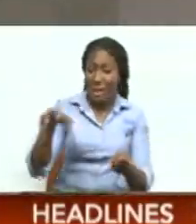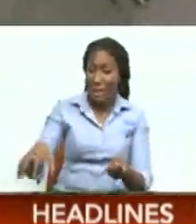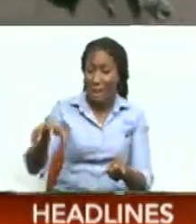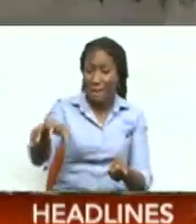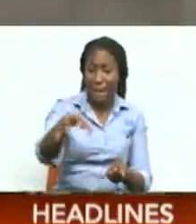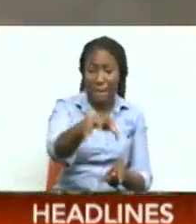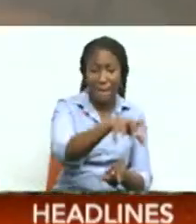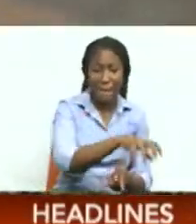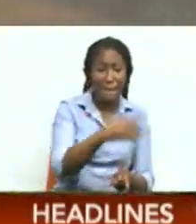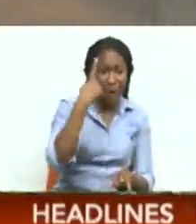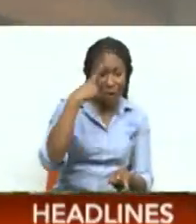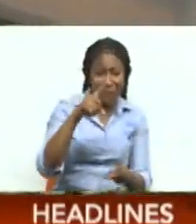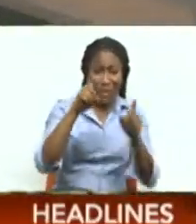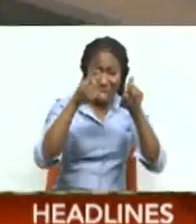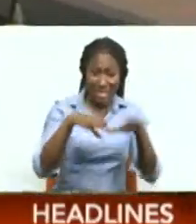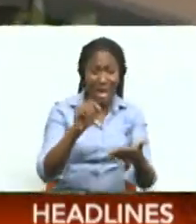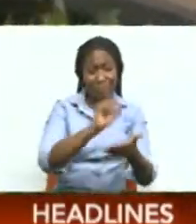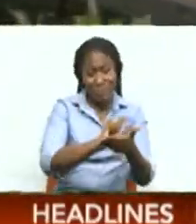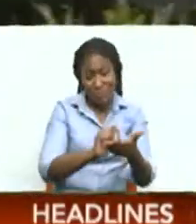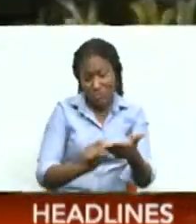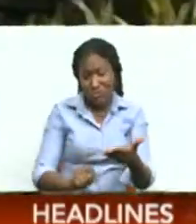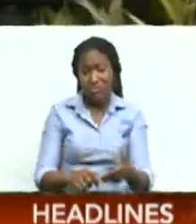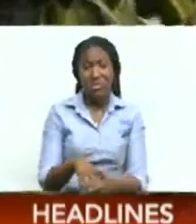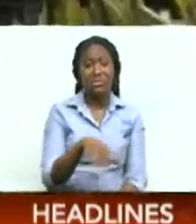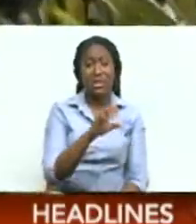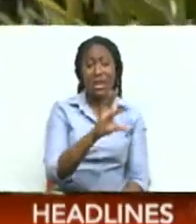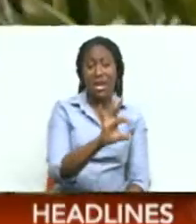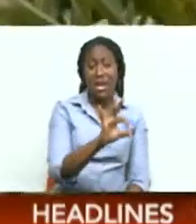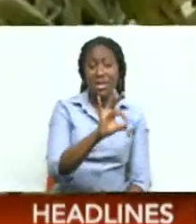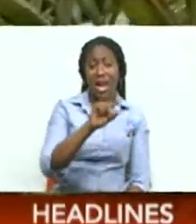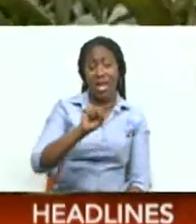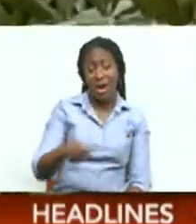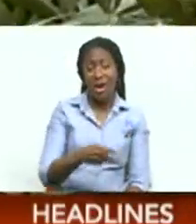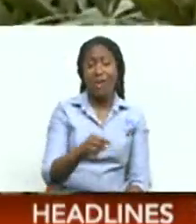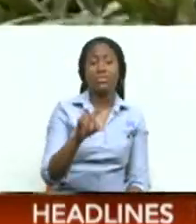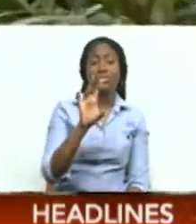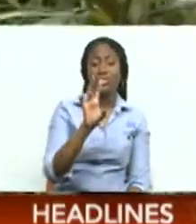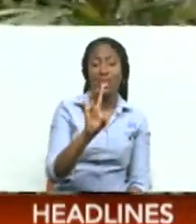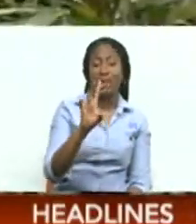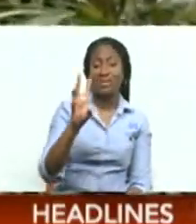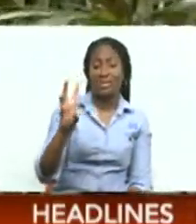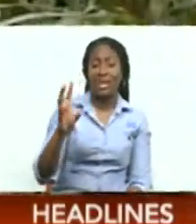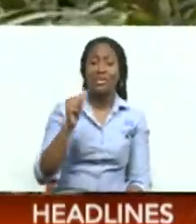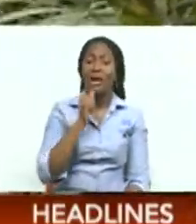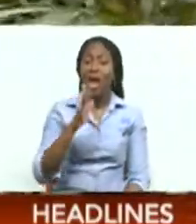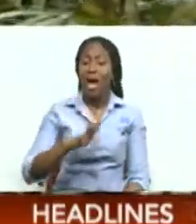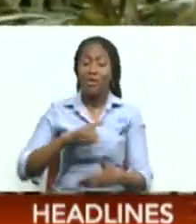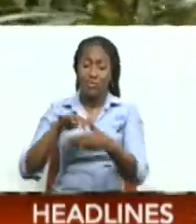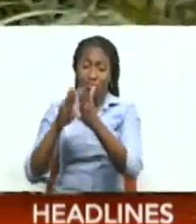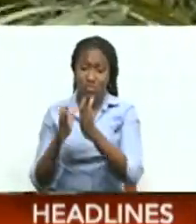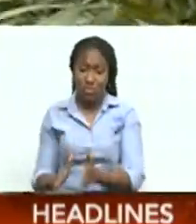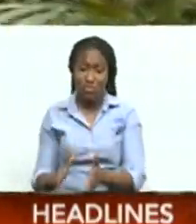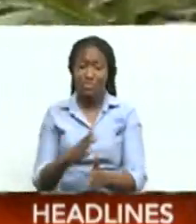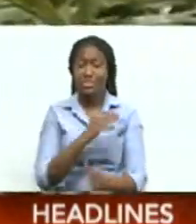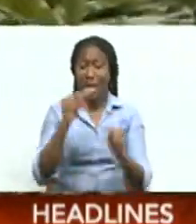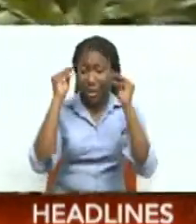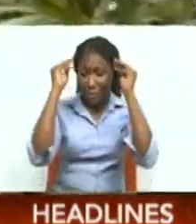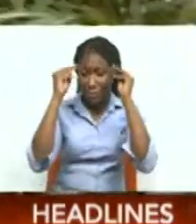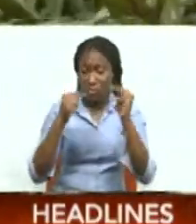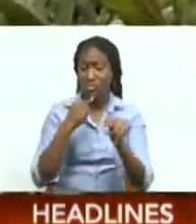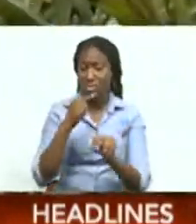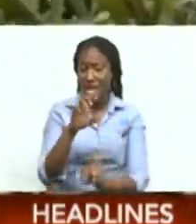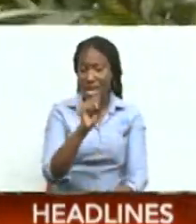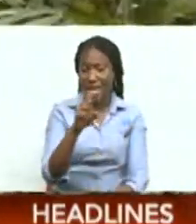,170 male students and 9,076 female students. The ministry notes that the essay